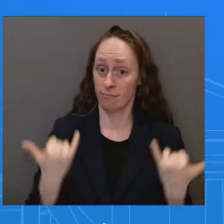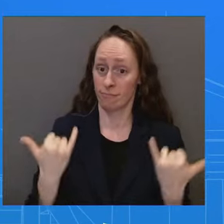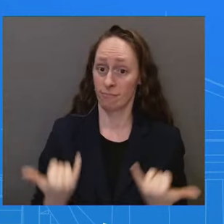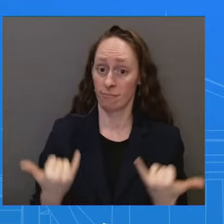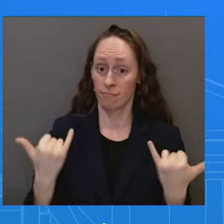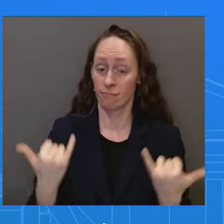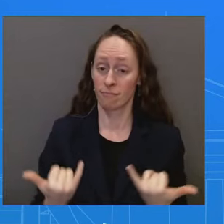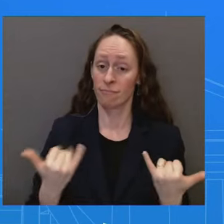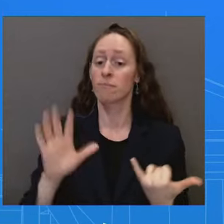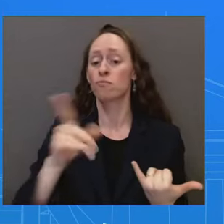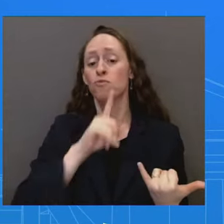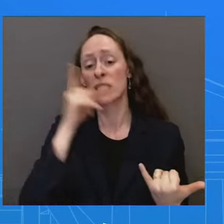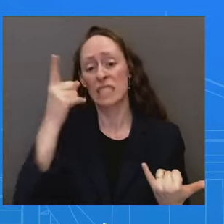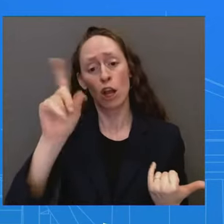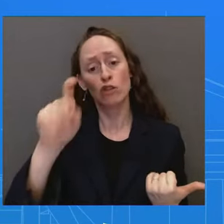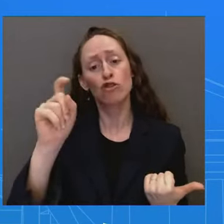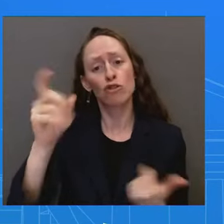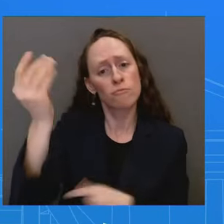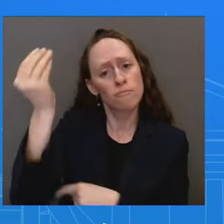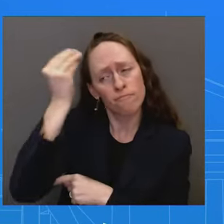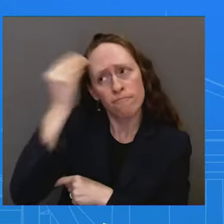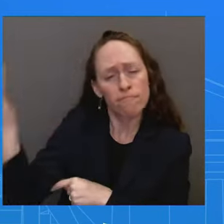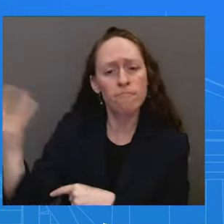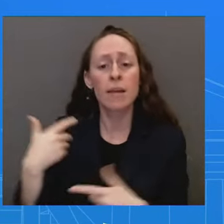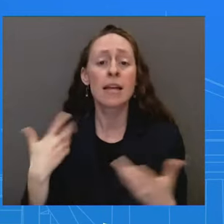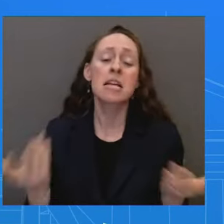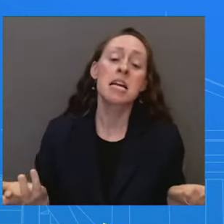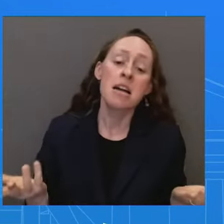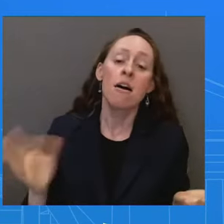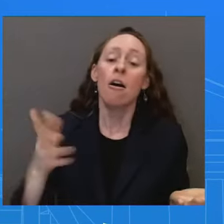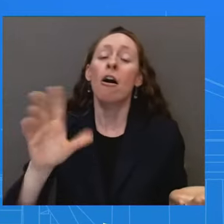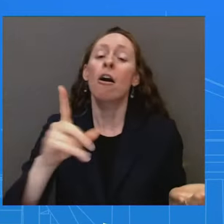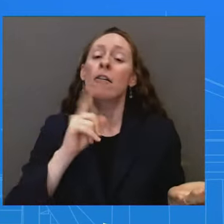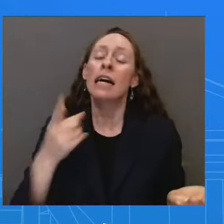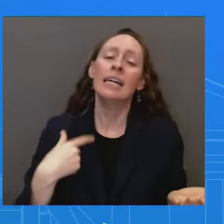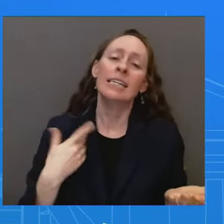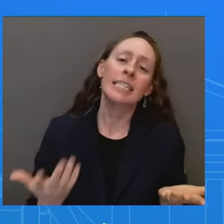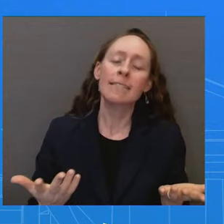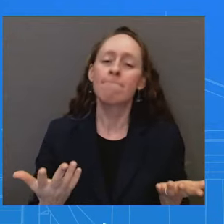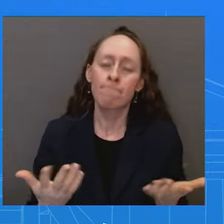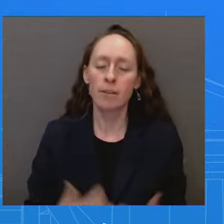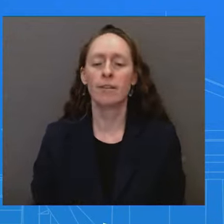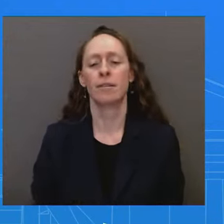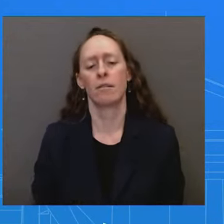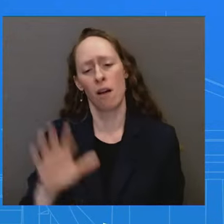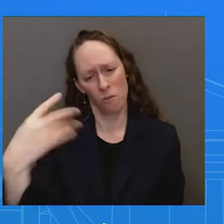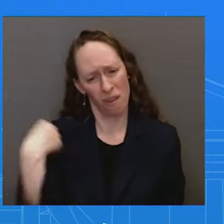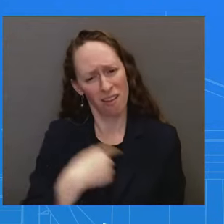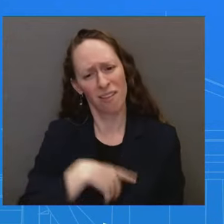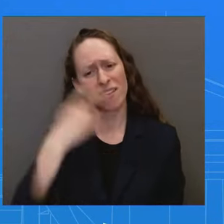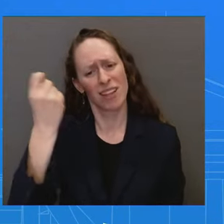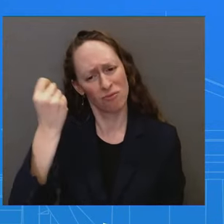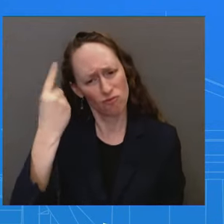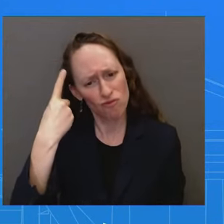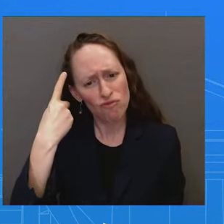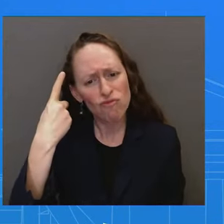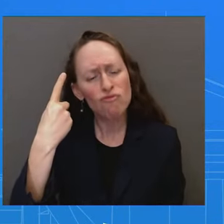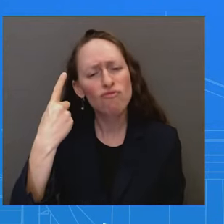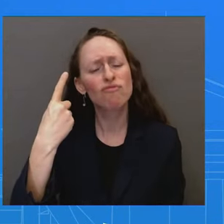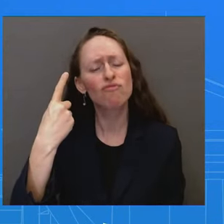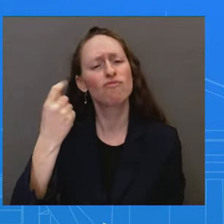notification process up the chain of command, but the transparency issue. We all recognize that. And I think we all want to make sure we learn from that. I,